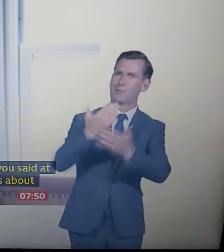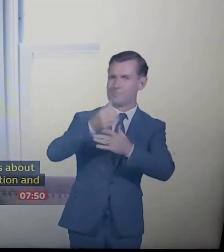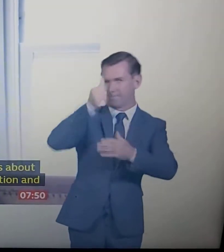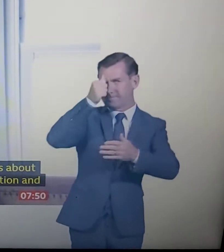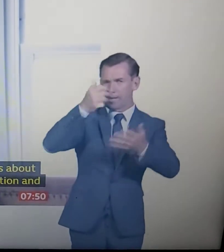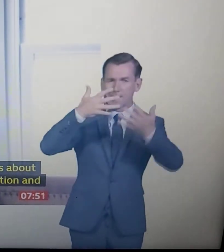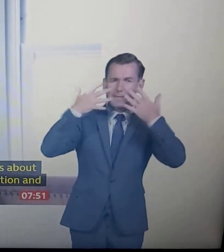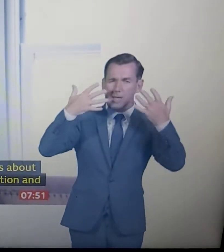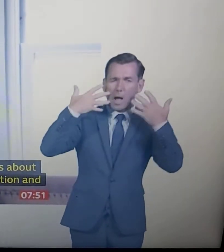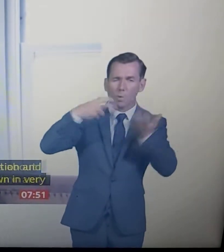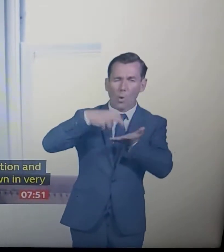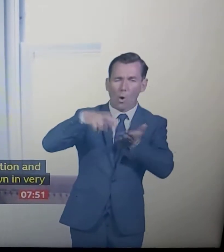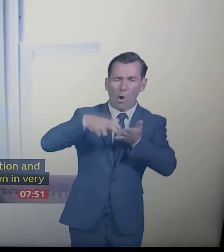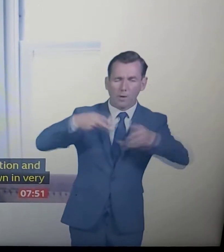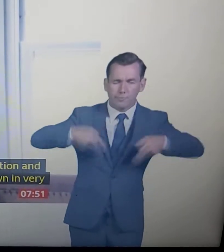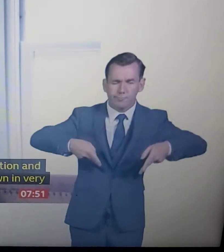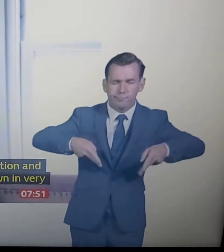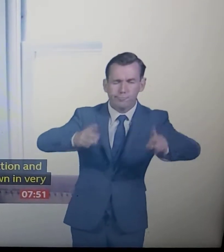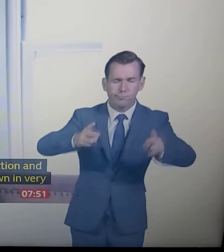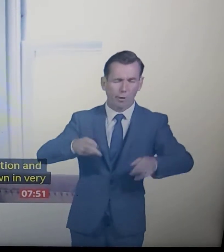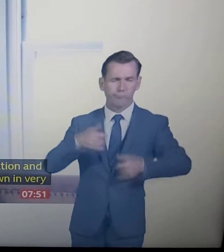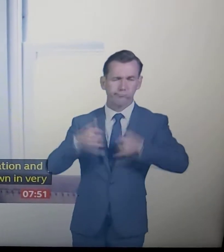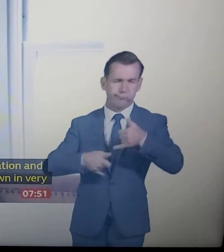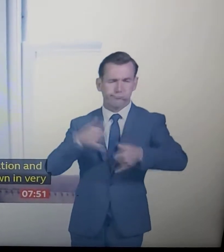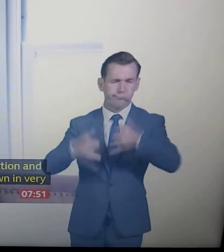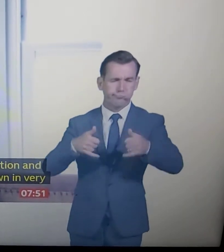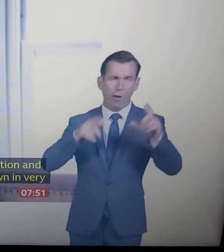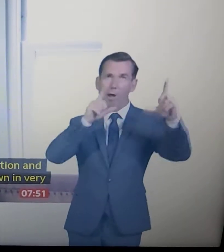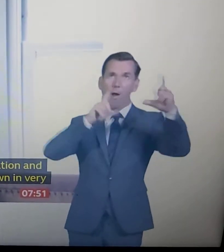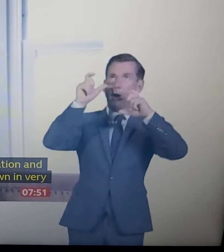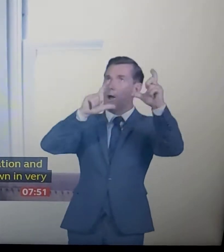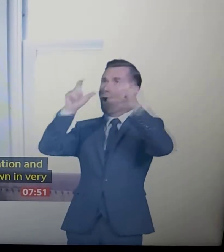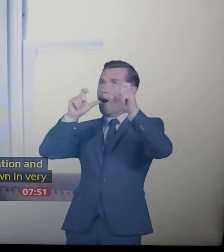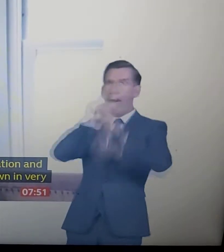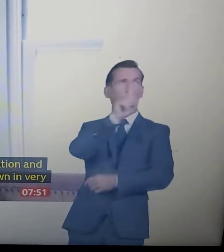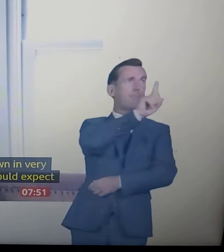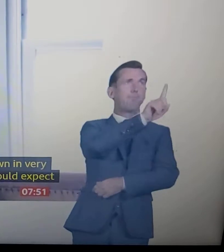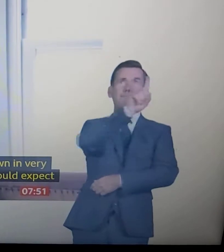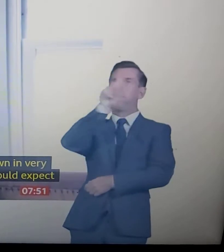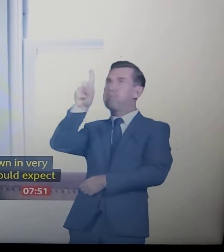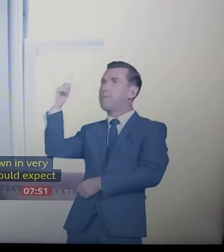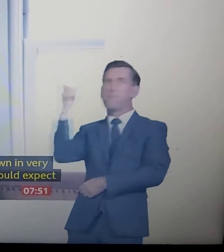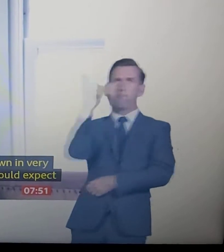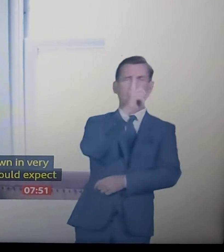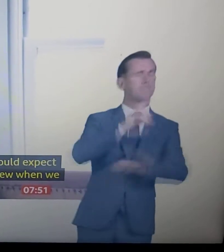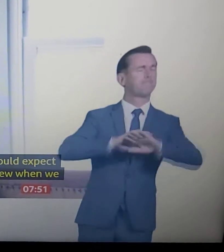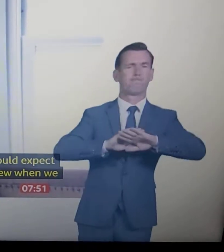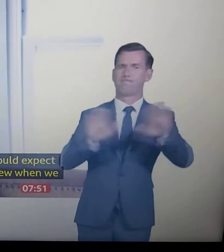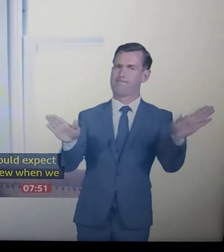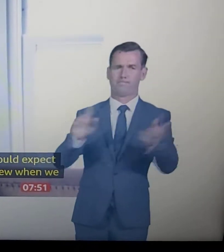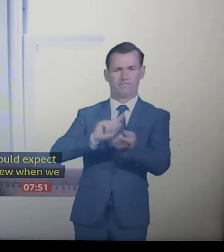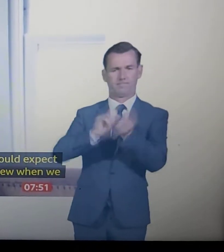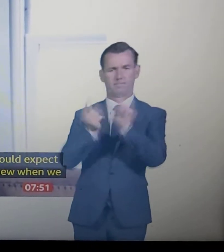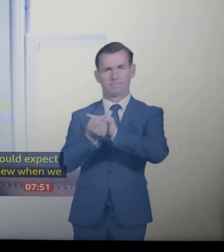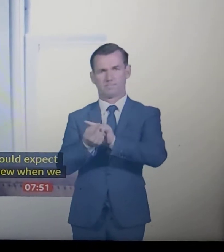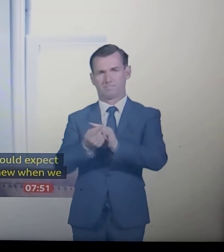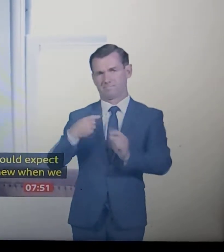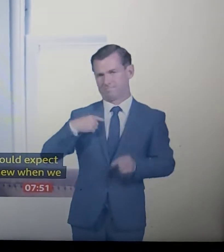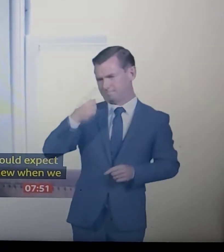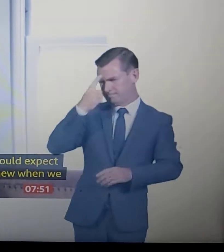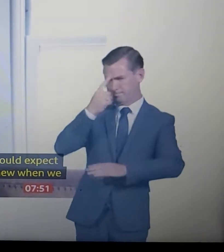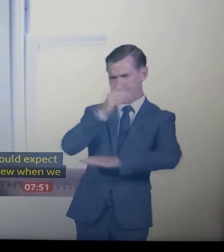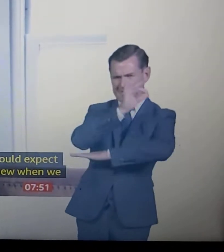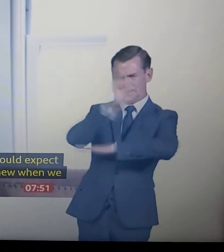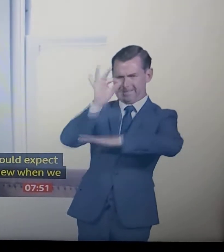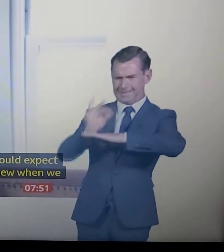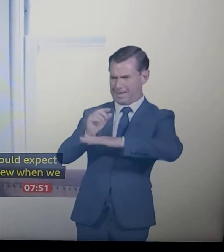we knew when we decided we were going to do a digital Fashion Week very quickly after lockdown that the designers might not even have collections to show at this